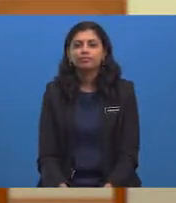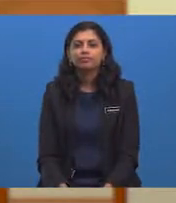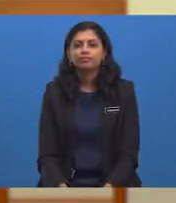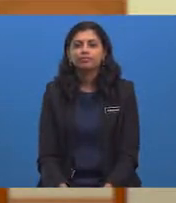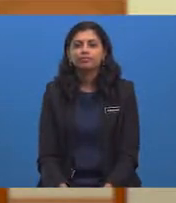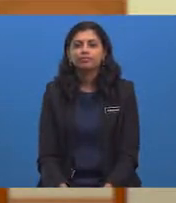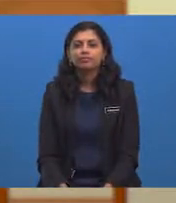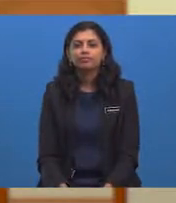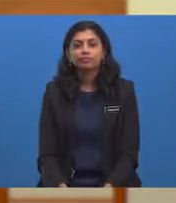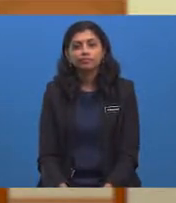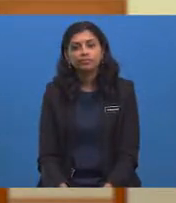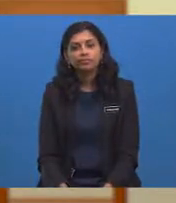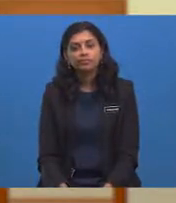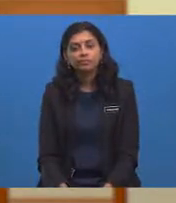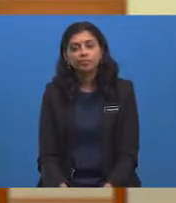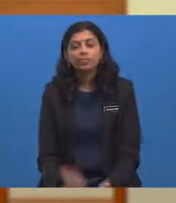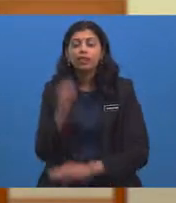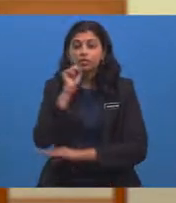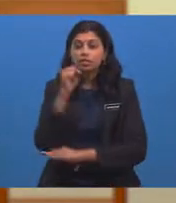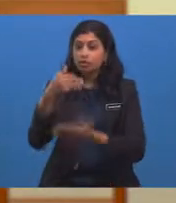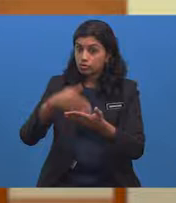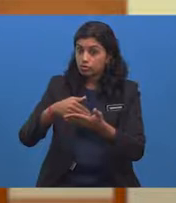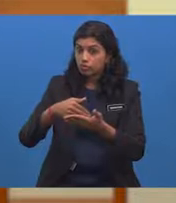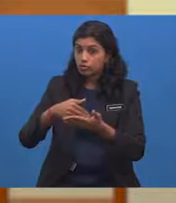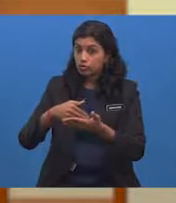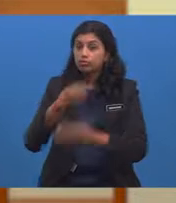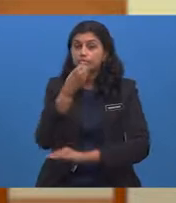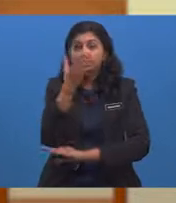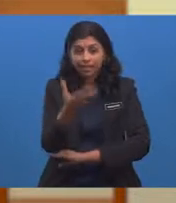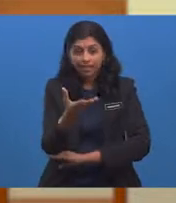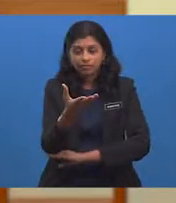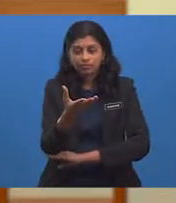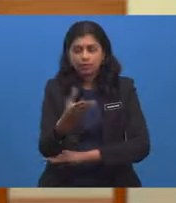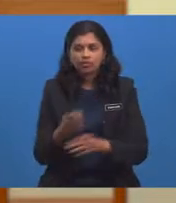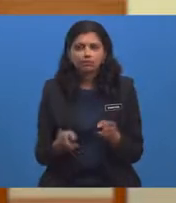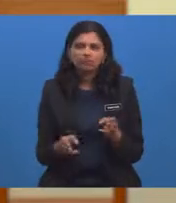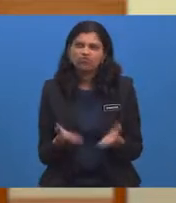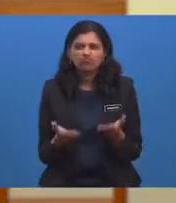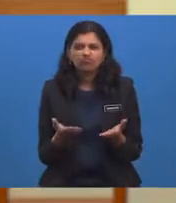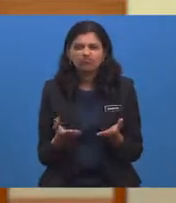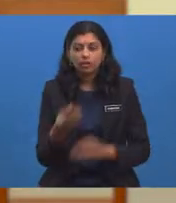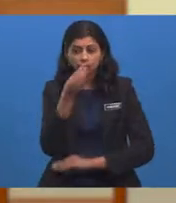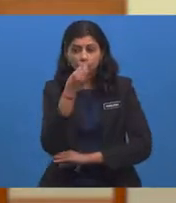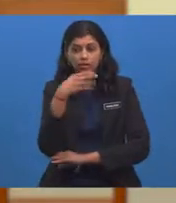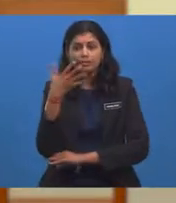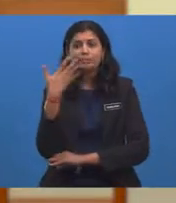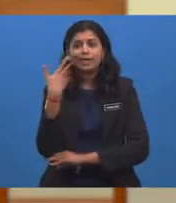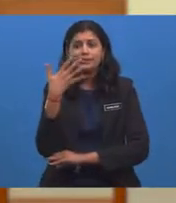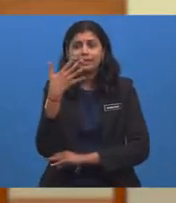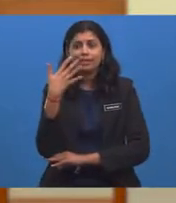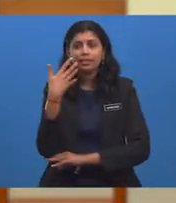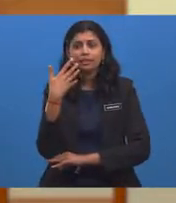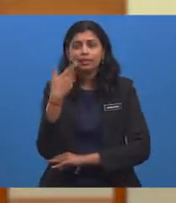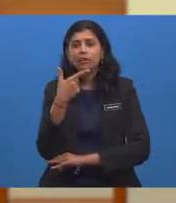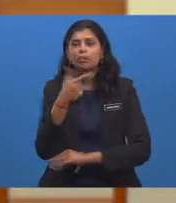Next, she also said that even though the food is mostly spicy, they are